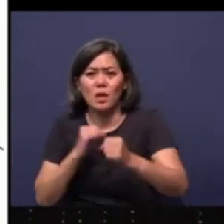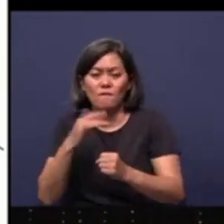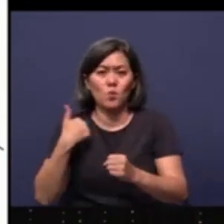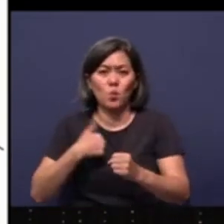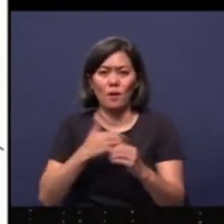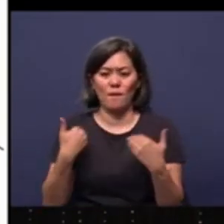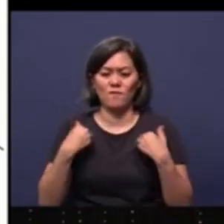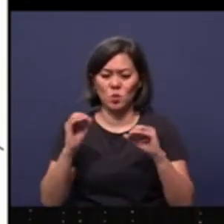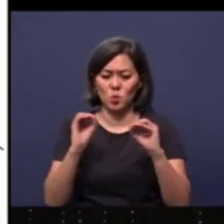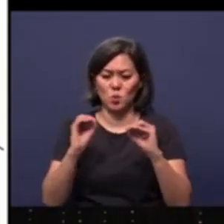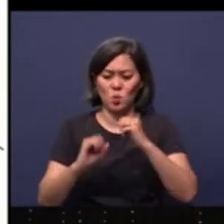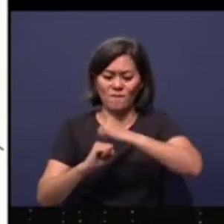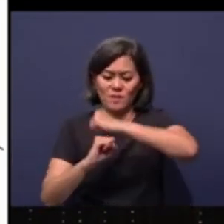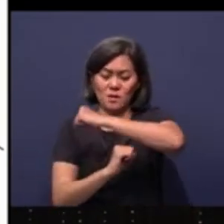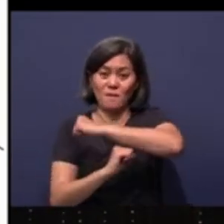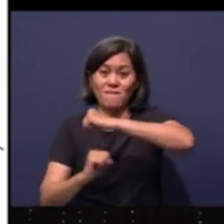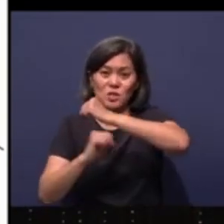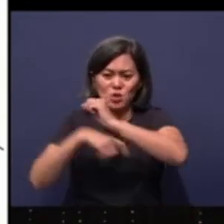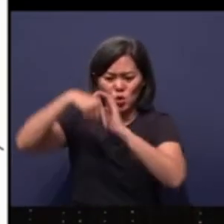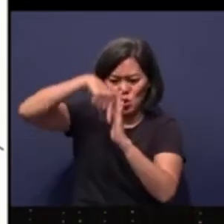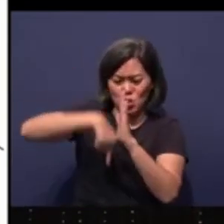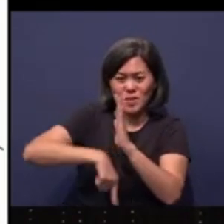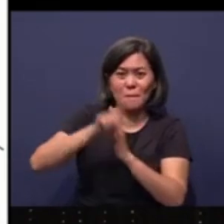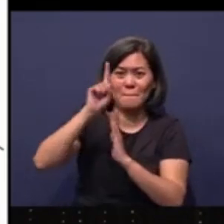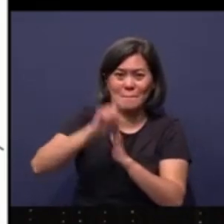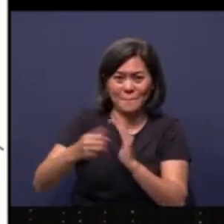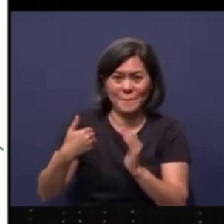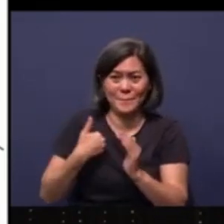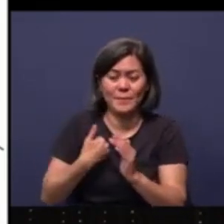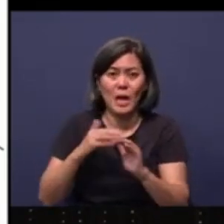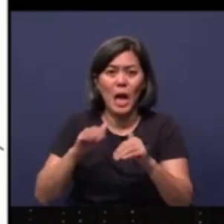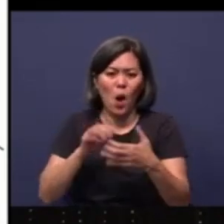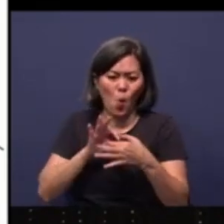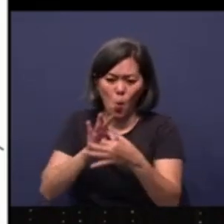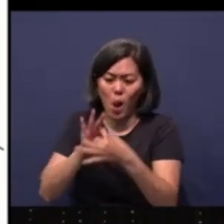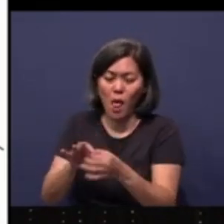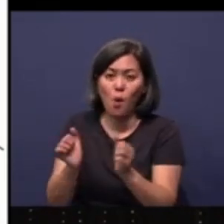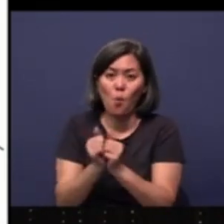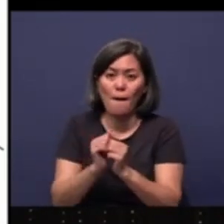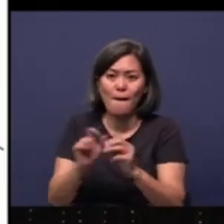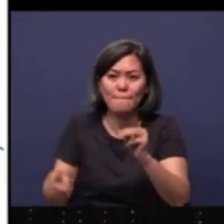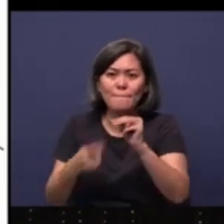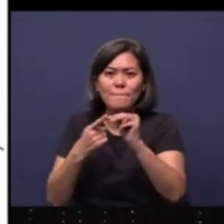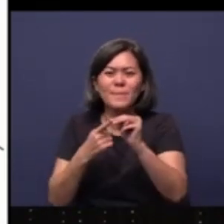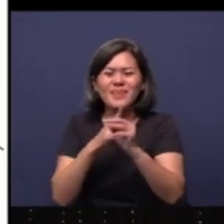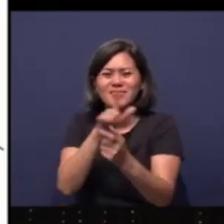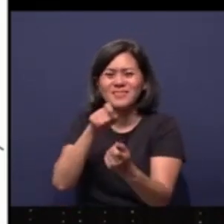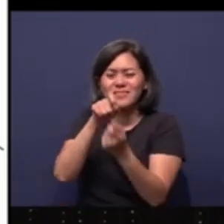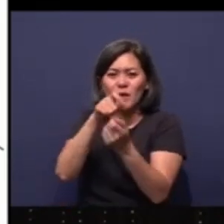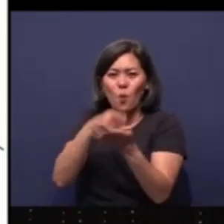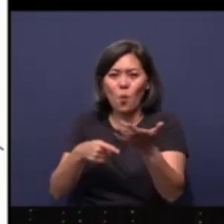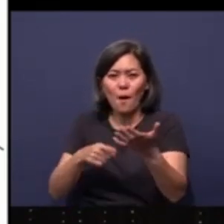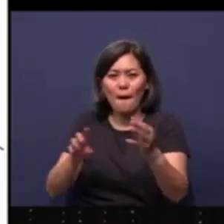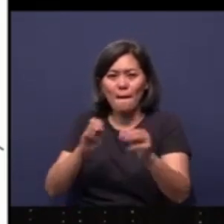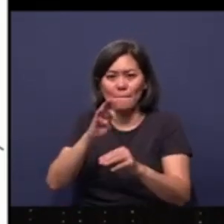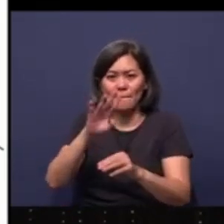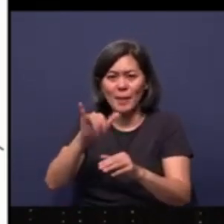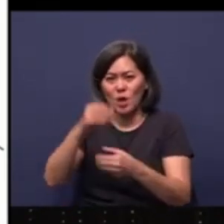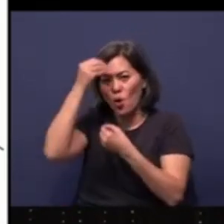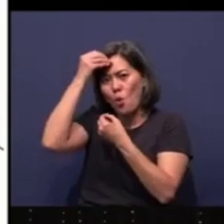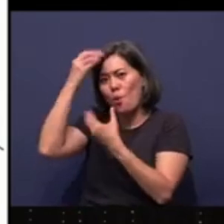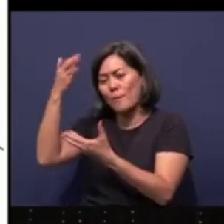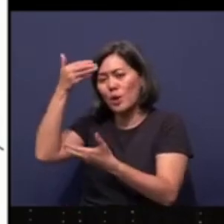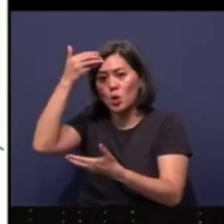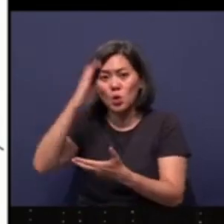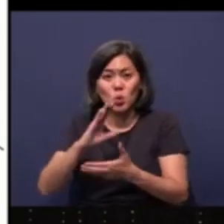foundations deep come in. How does all this relate to missions? It's precisely what Bartley is obeying God